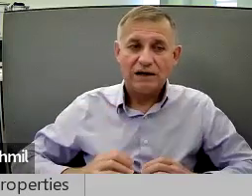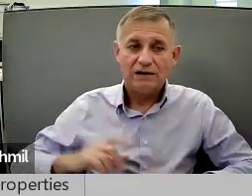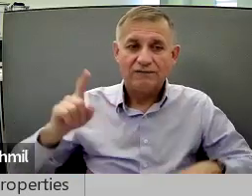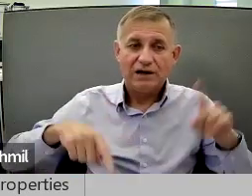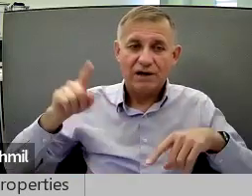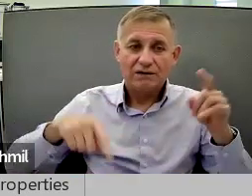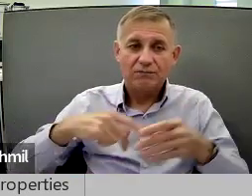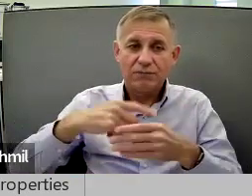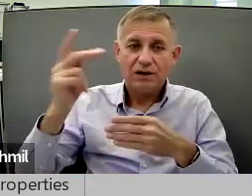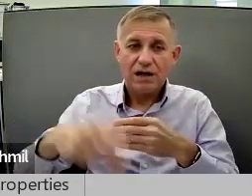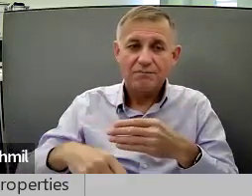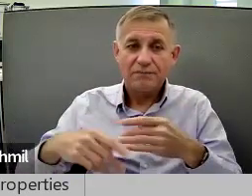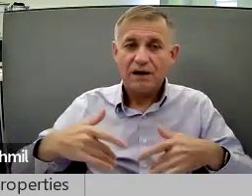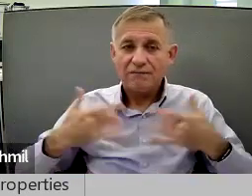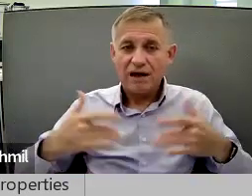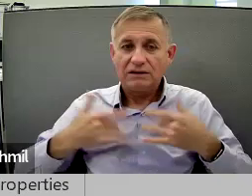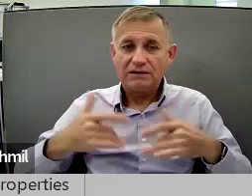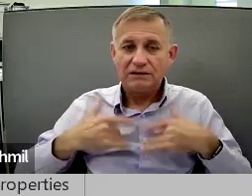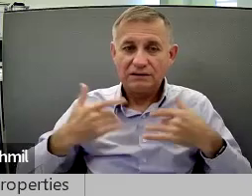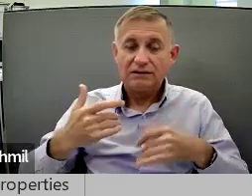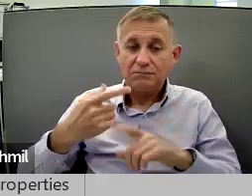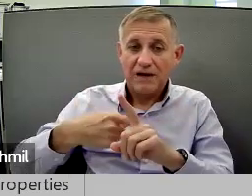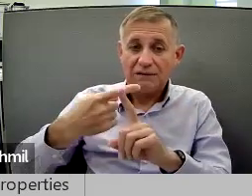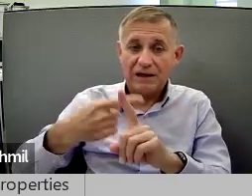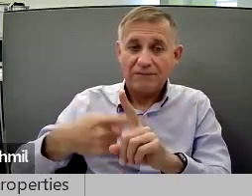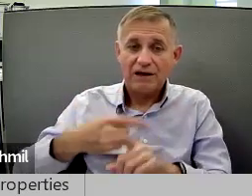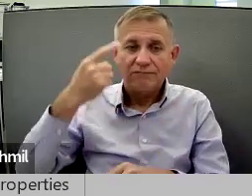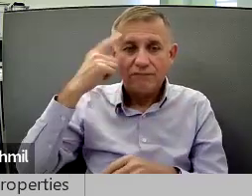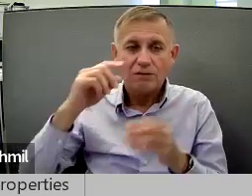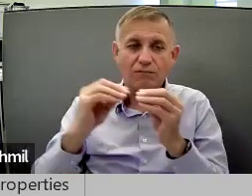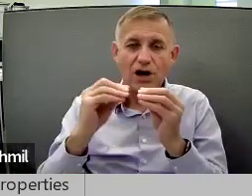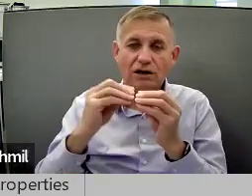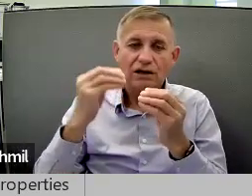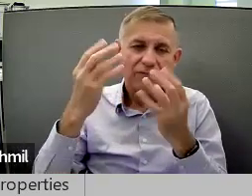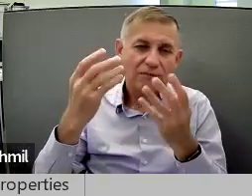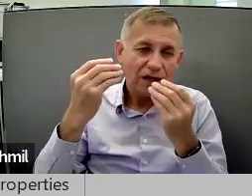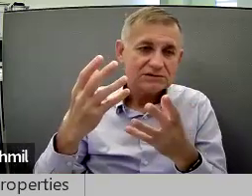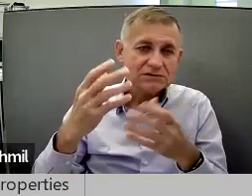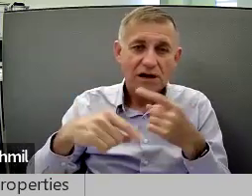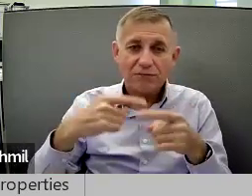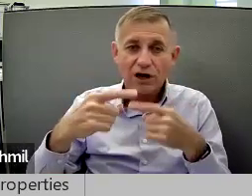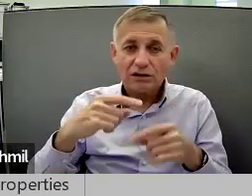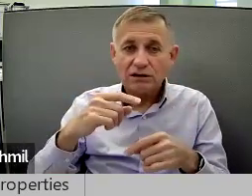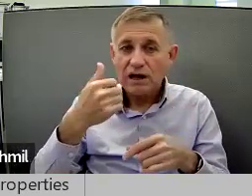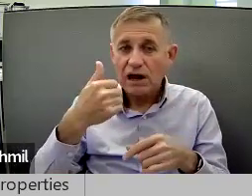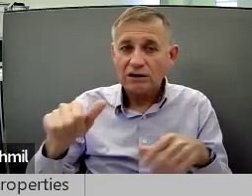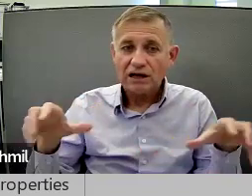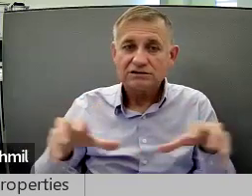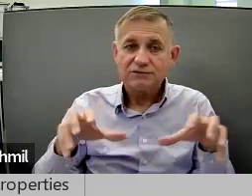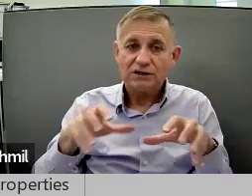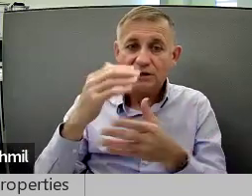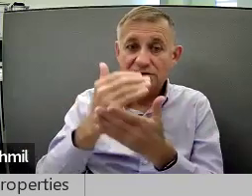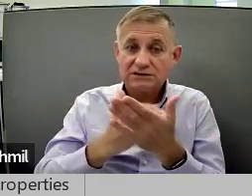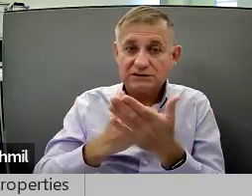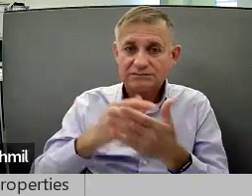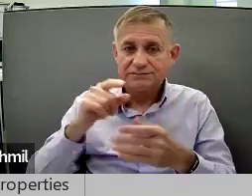offers consumers a variety of programs and events each month. For more information about any